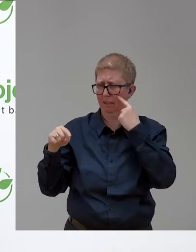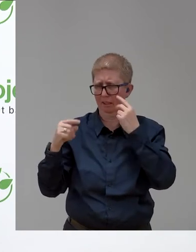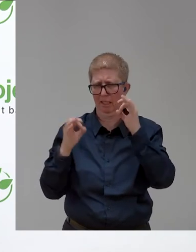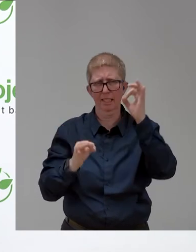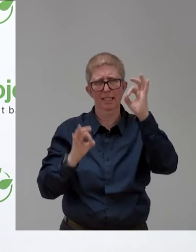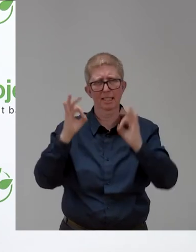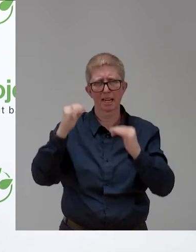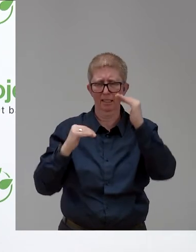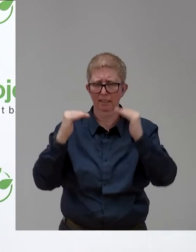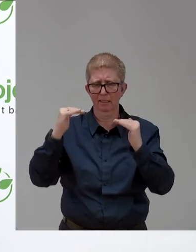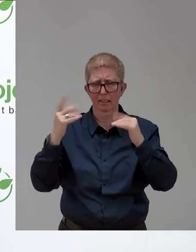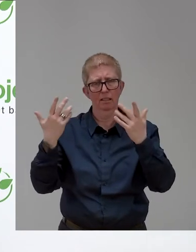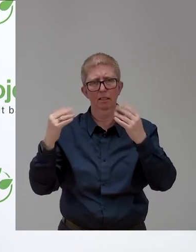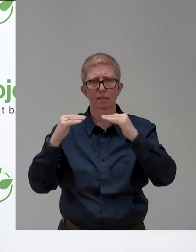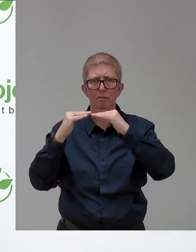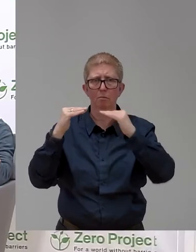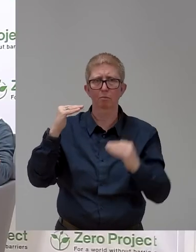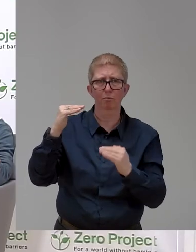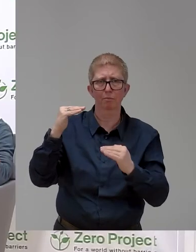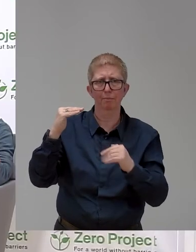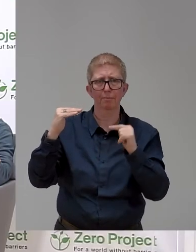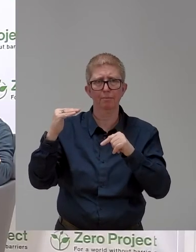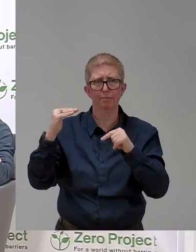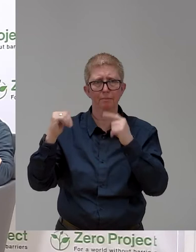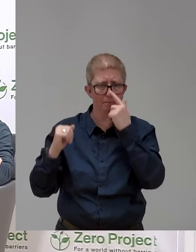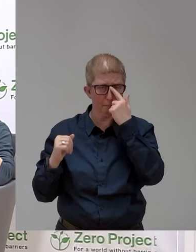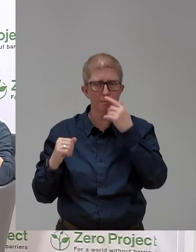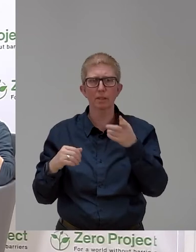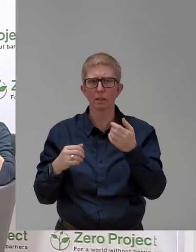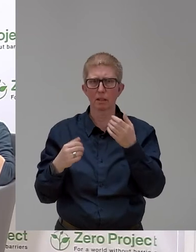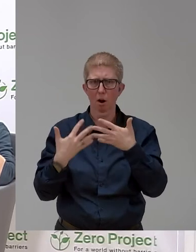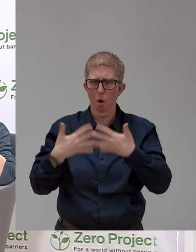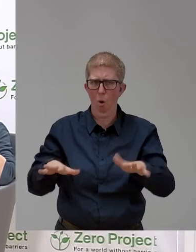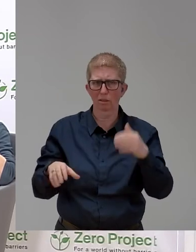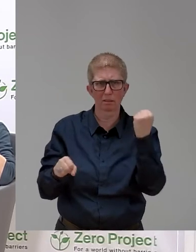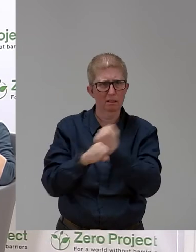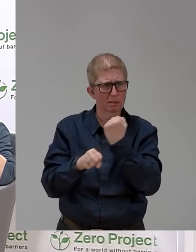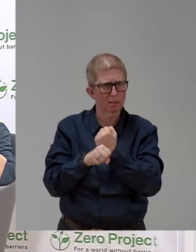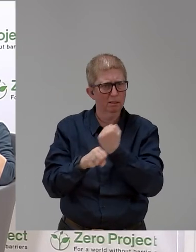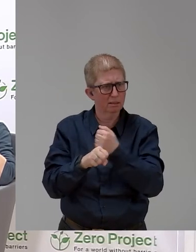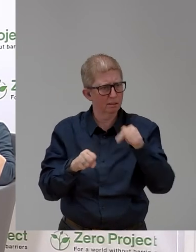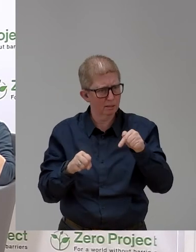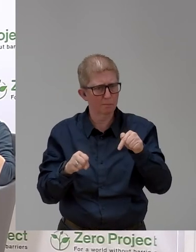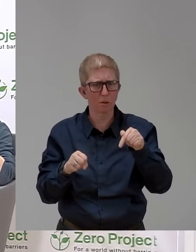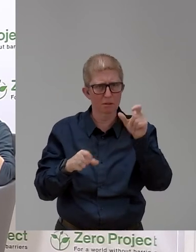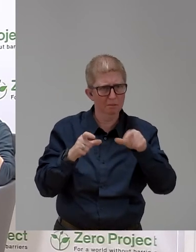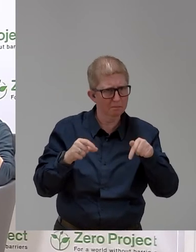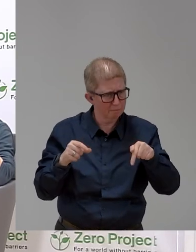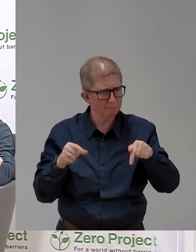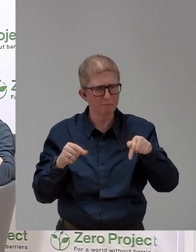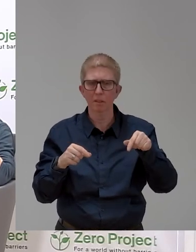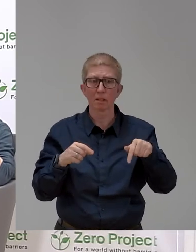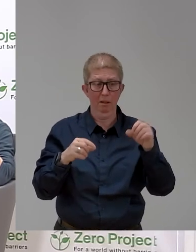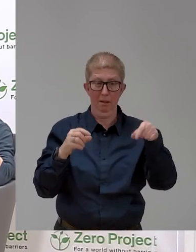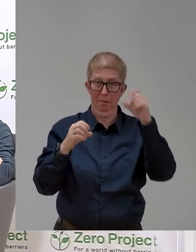of persons with and without disabilities. What would be your recommendation, if not too close, at least to